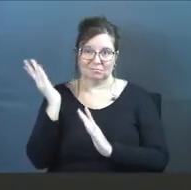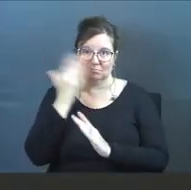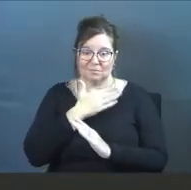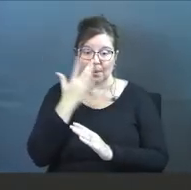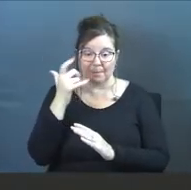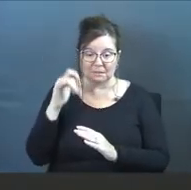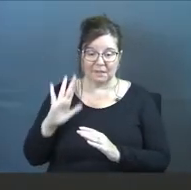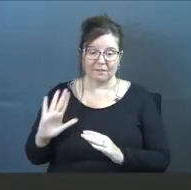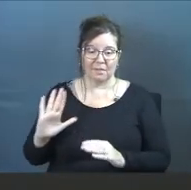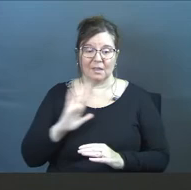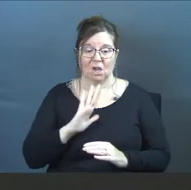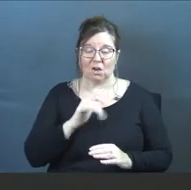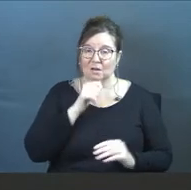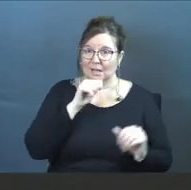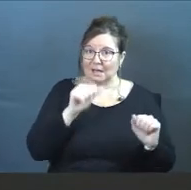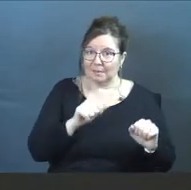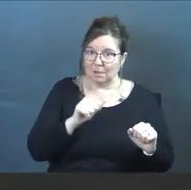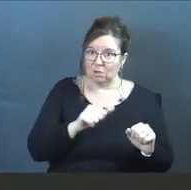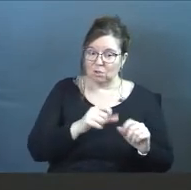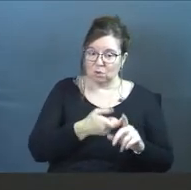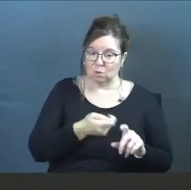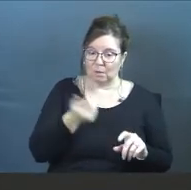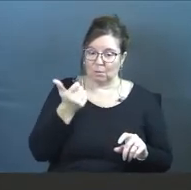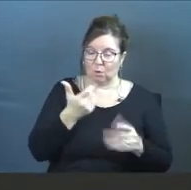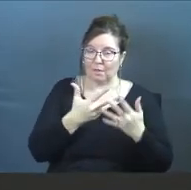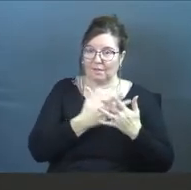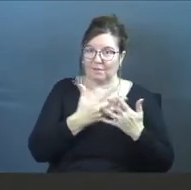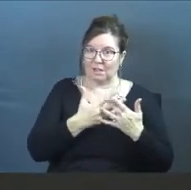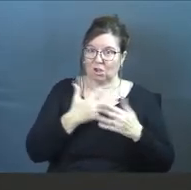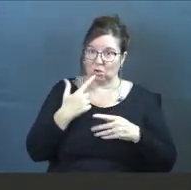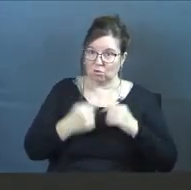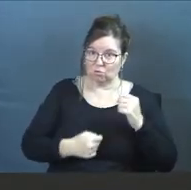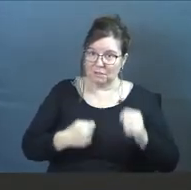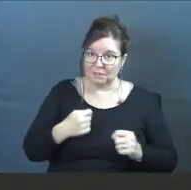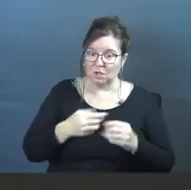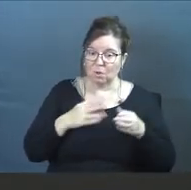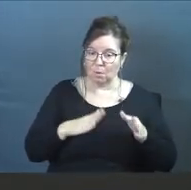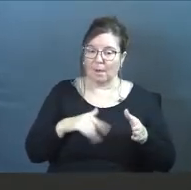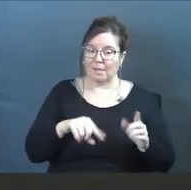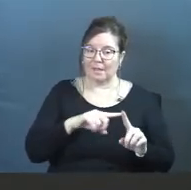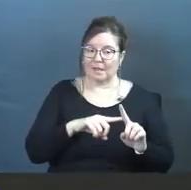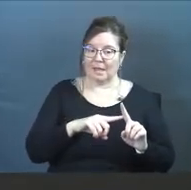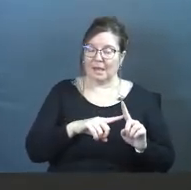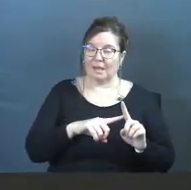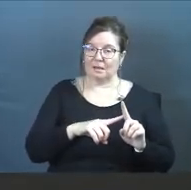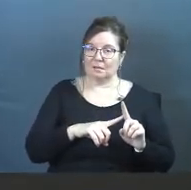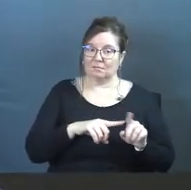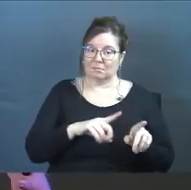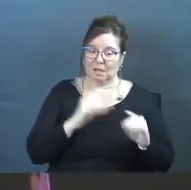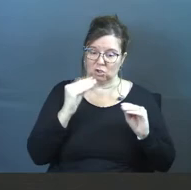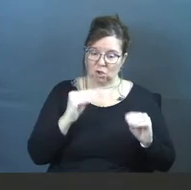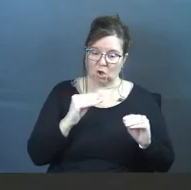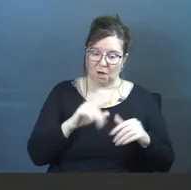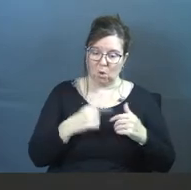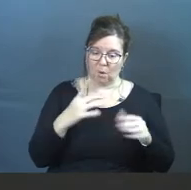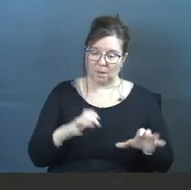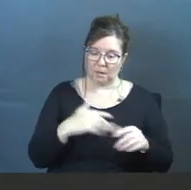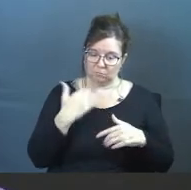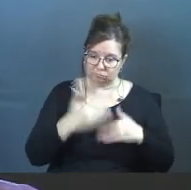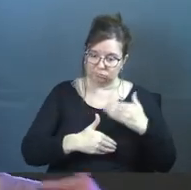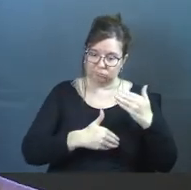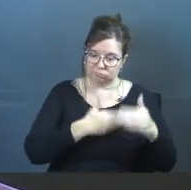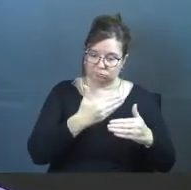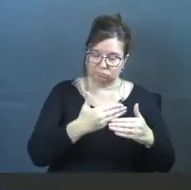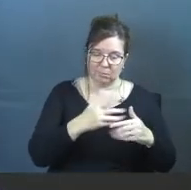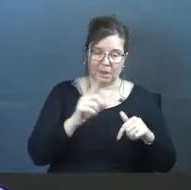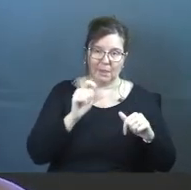Because of their inability to remove the filters of their traditions, of the way they've just been taught and how they've always done it, and their